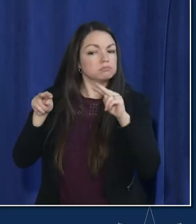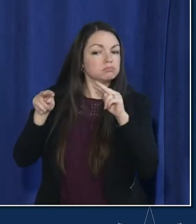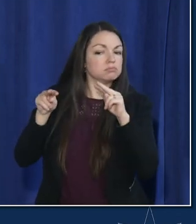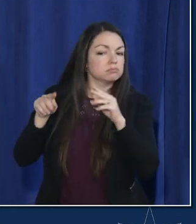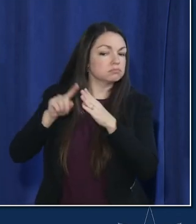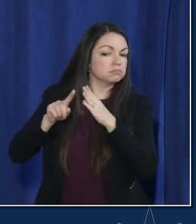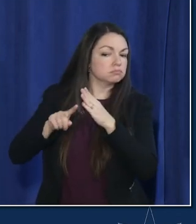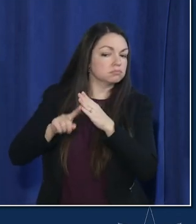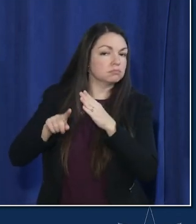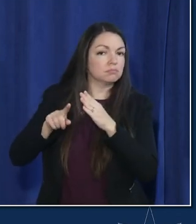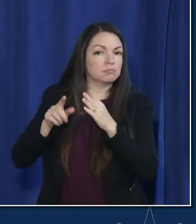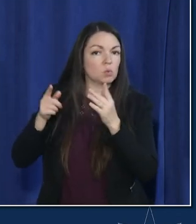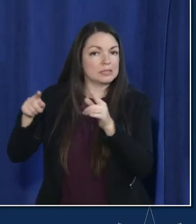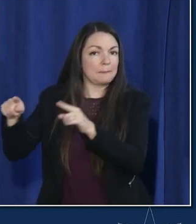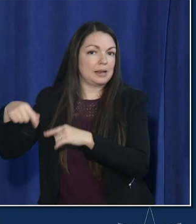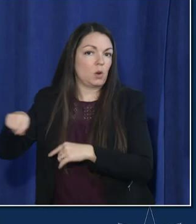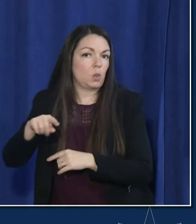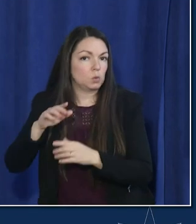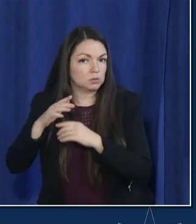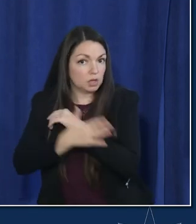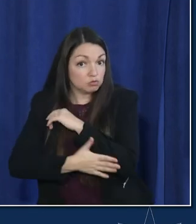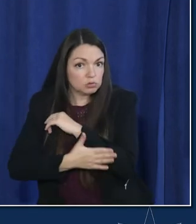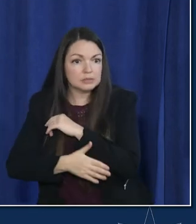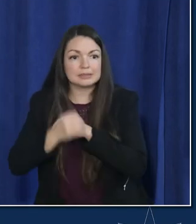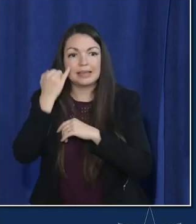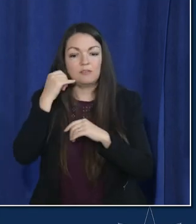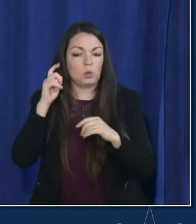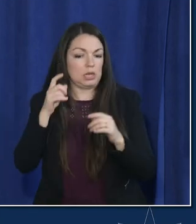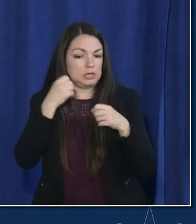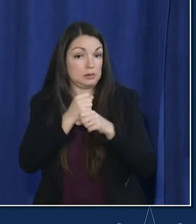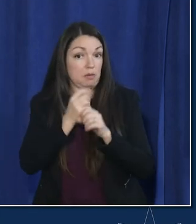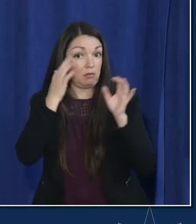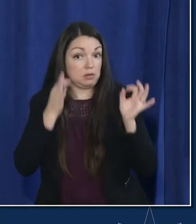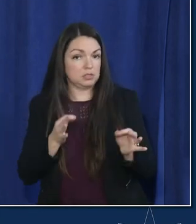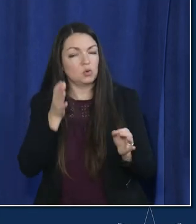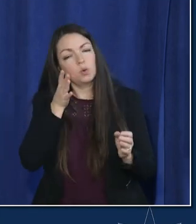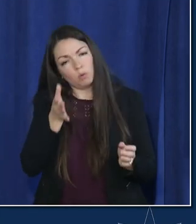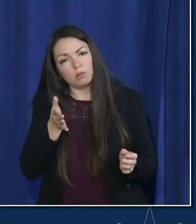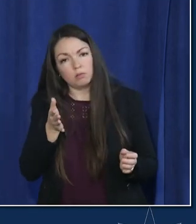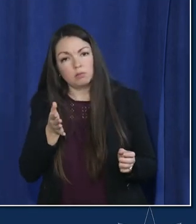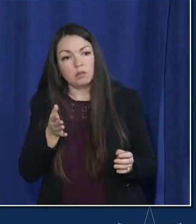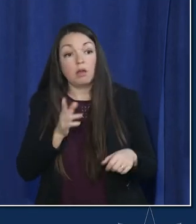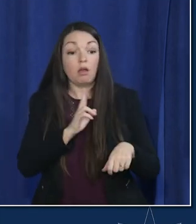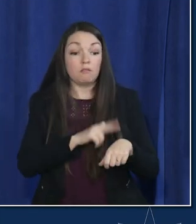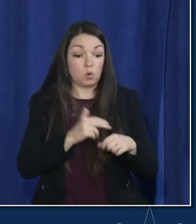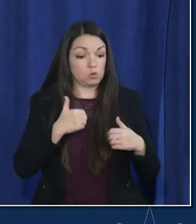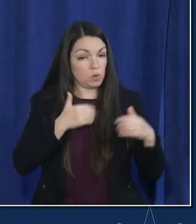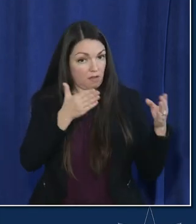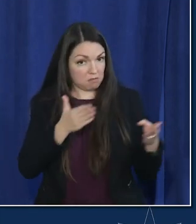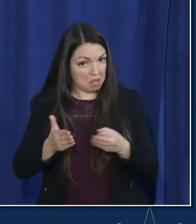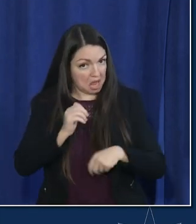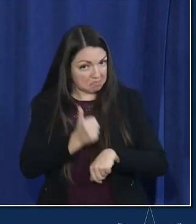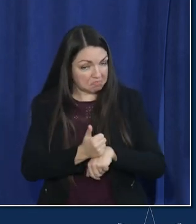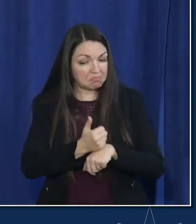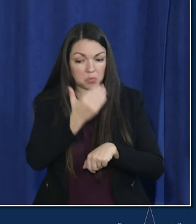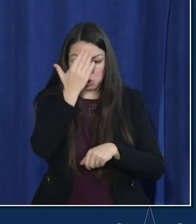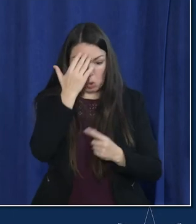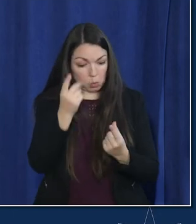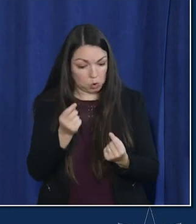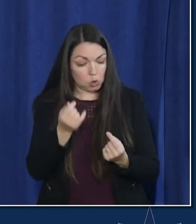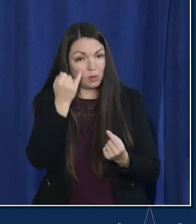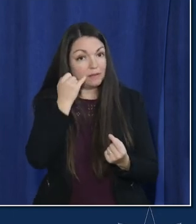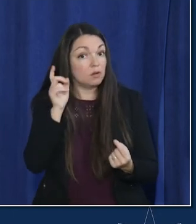countries um and if we needed to make some other decisions we would but we're not making any you know we of course have plans and we know how to do it if we needed to